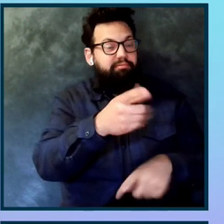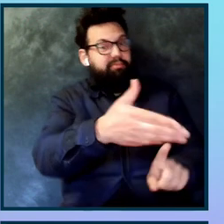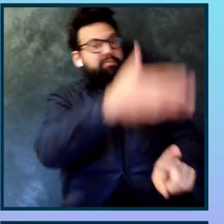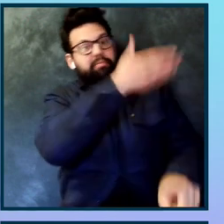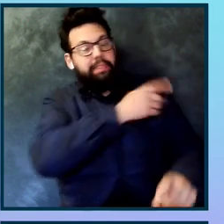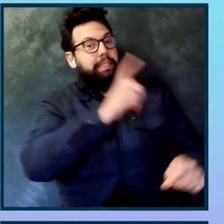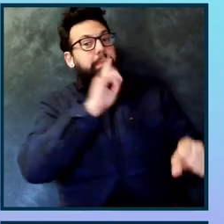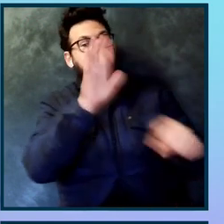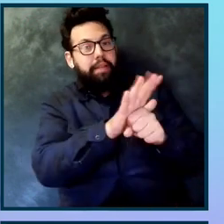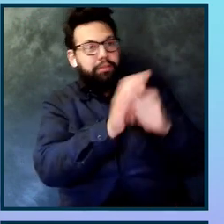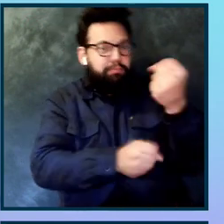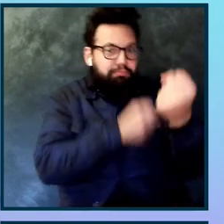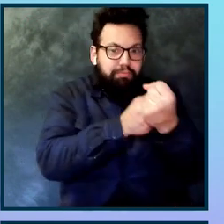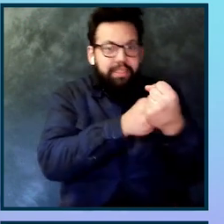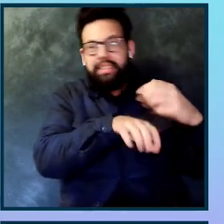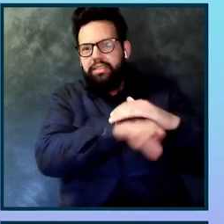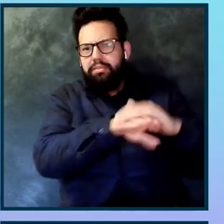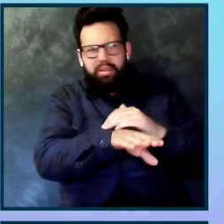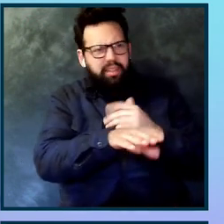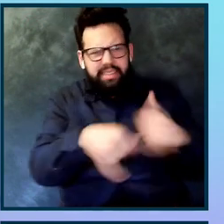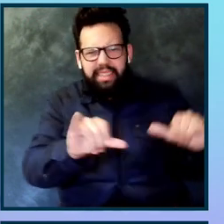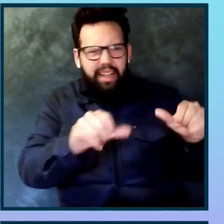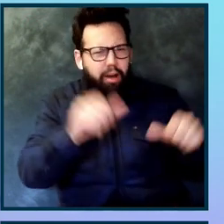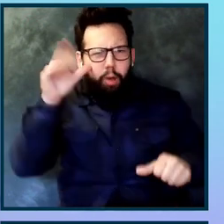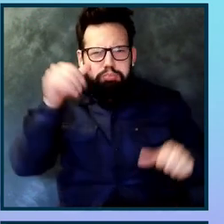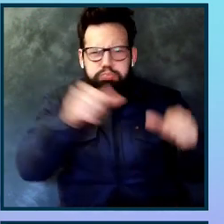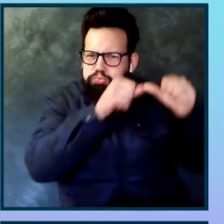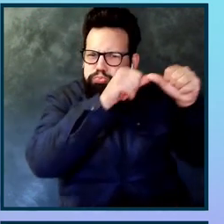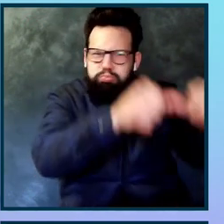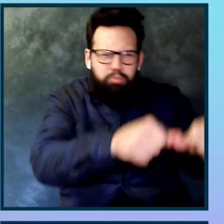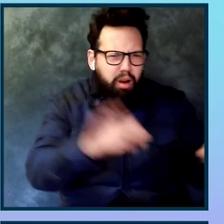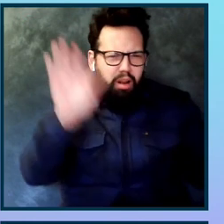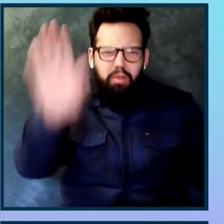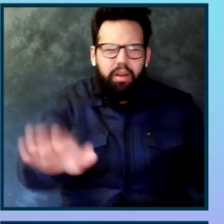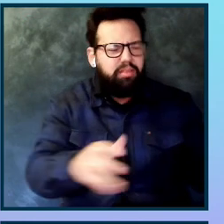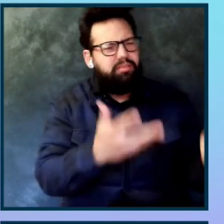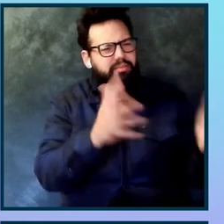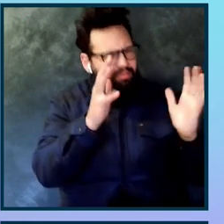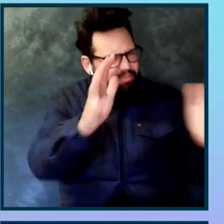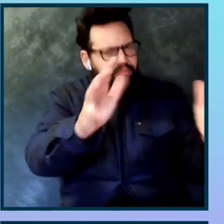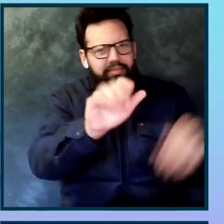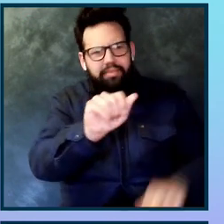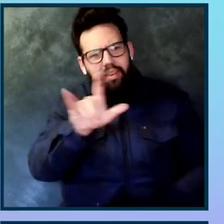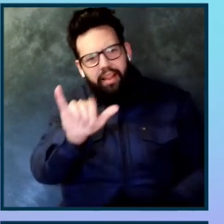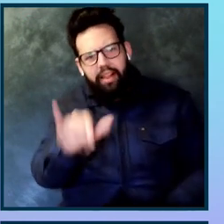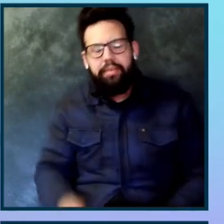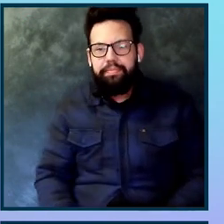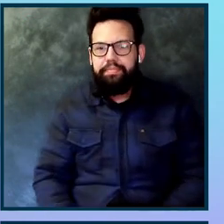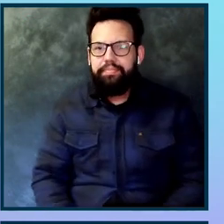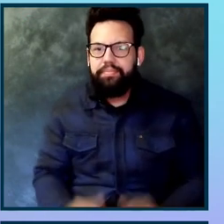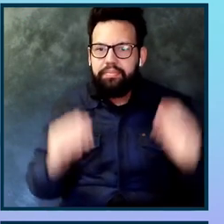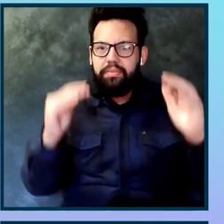And they've done it over a long period of time. So, congratulations to Ally. The next award